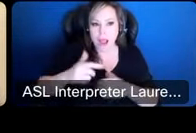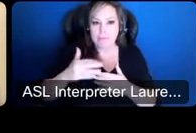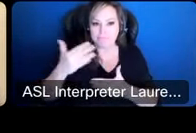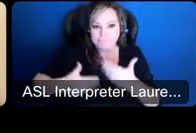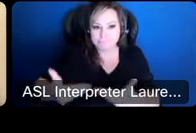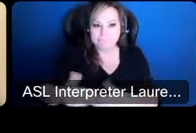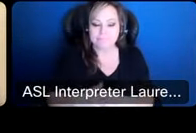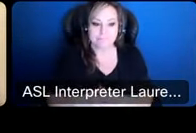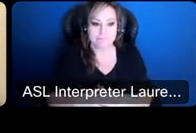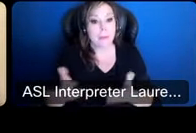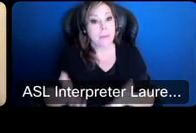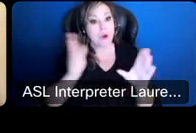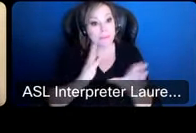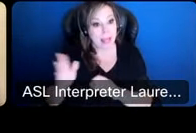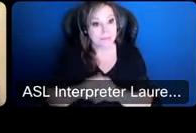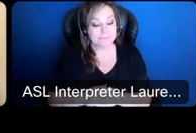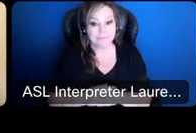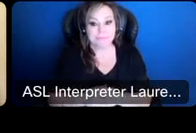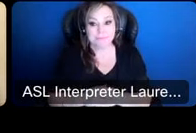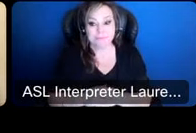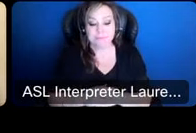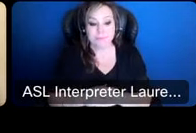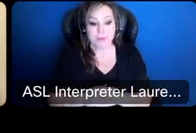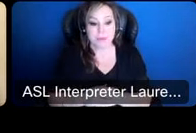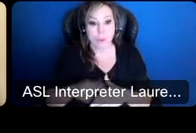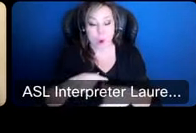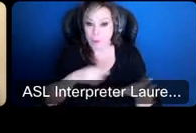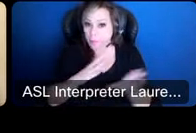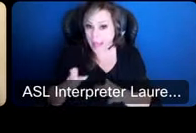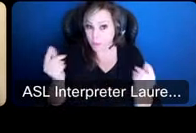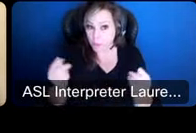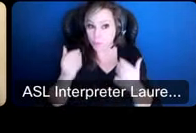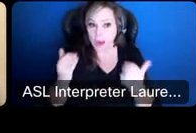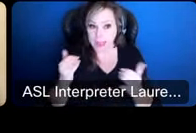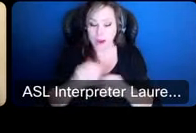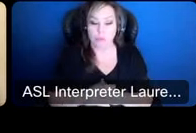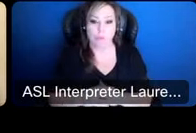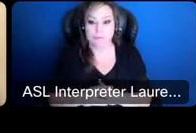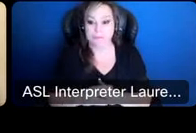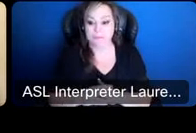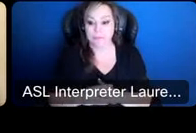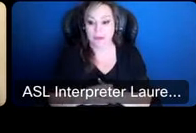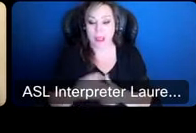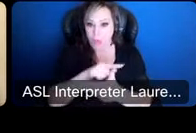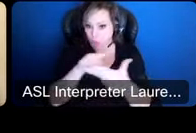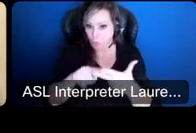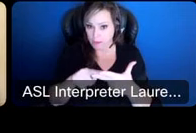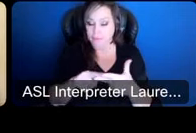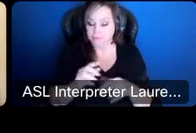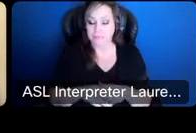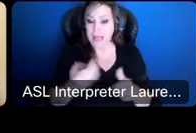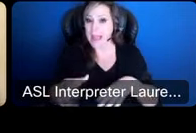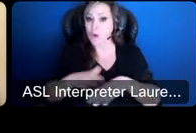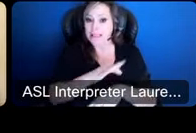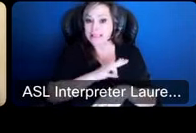so our proposed plan uh what i try to tell people is what we're planning on doing right now is going to do three things it's going to increase staff